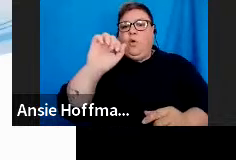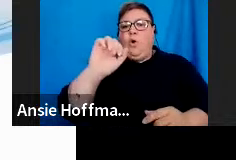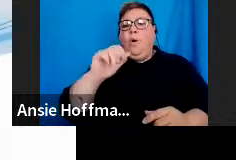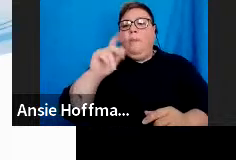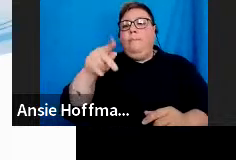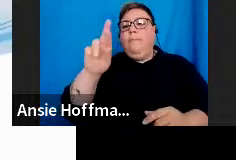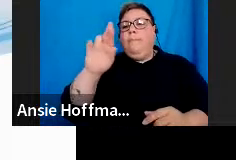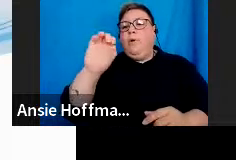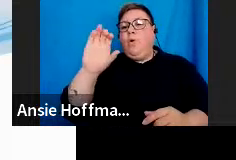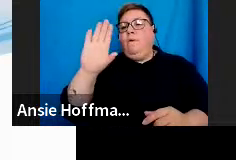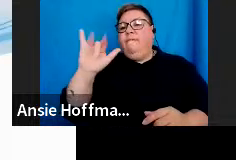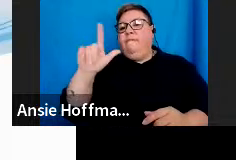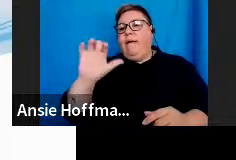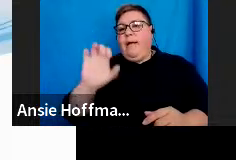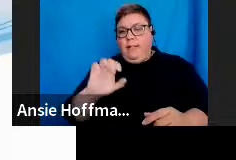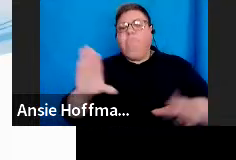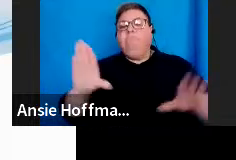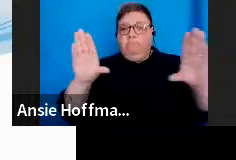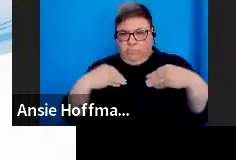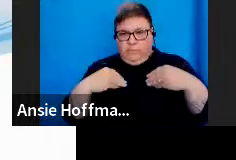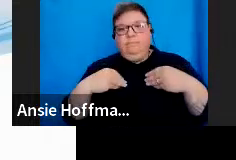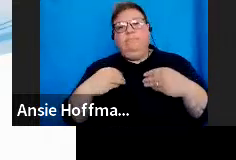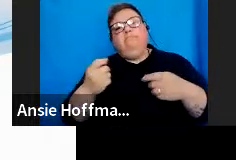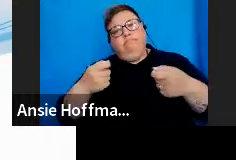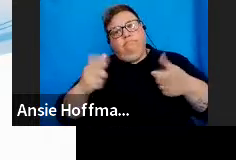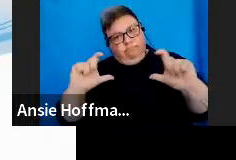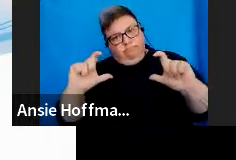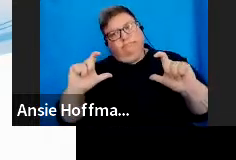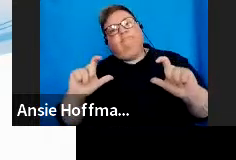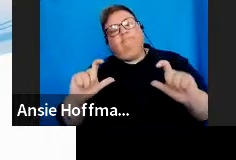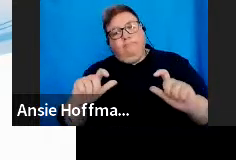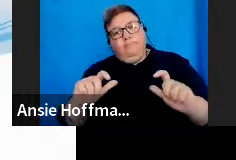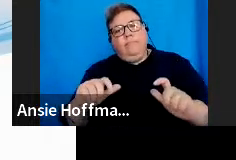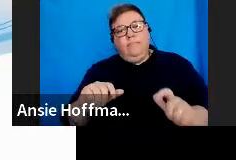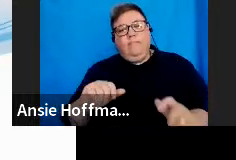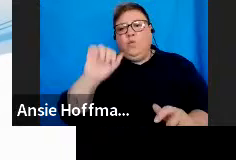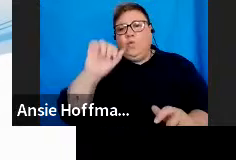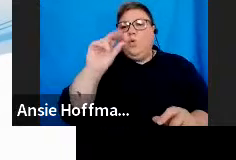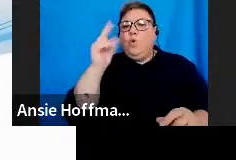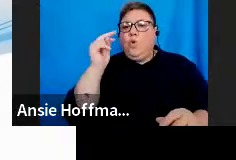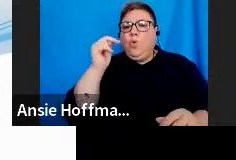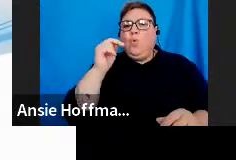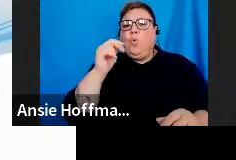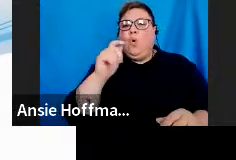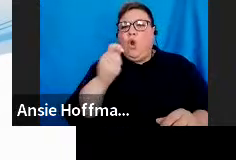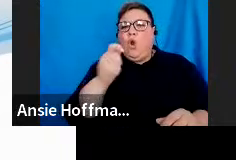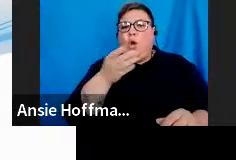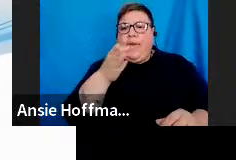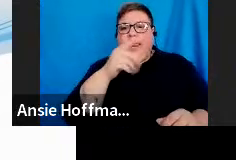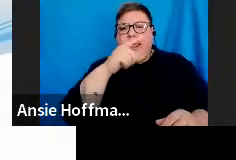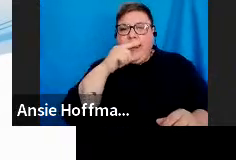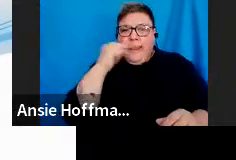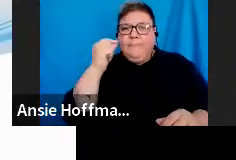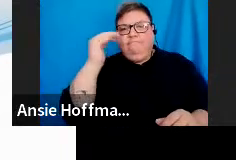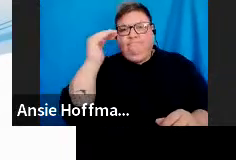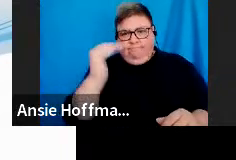with that of that other username that you requested and email correspondence will be sent in this regard.